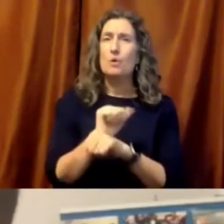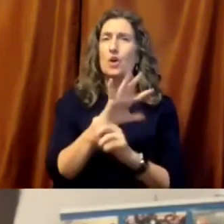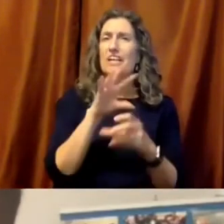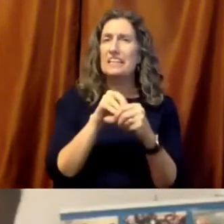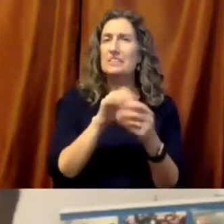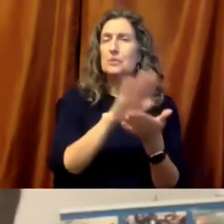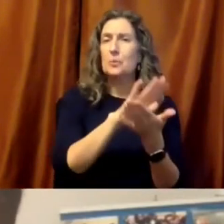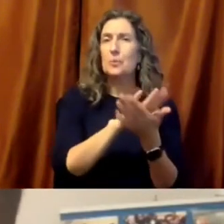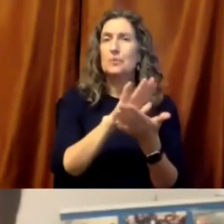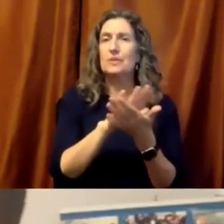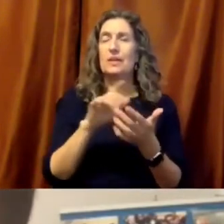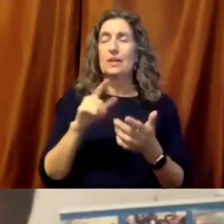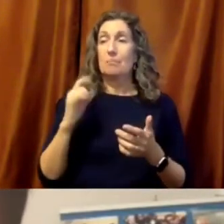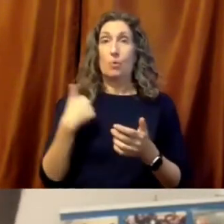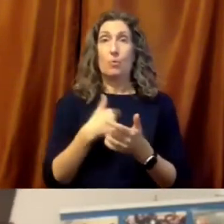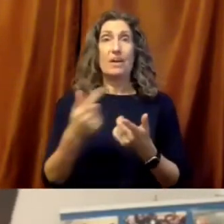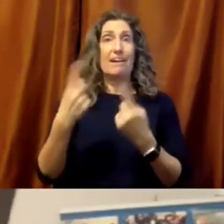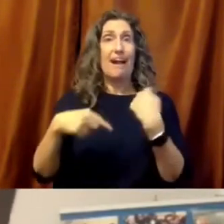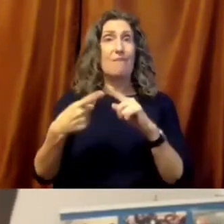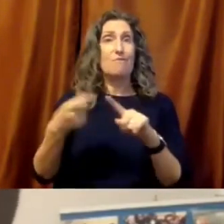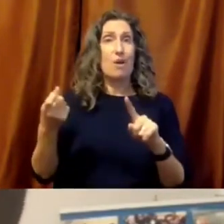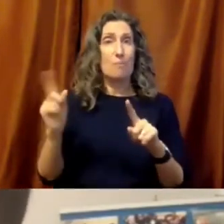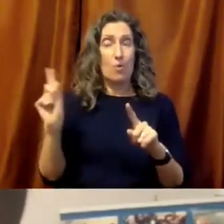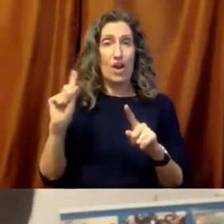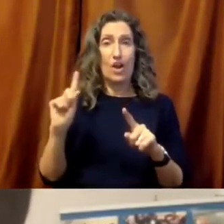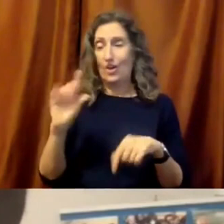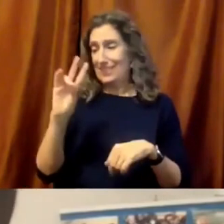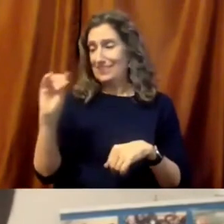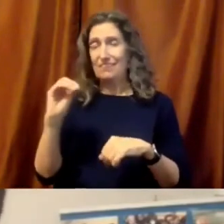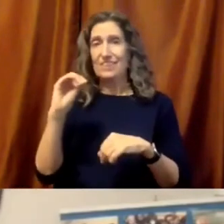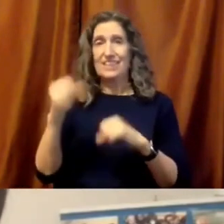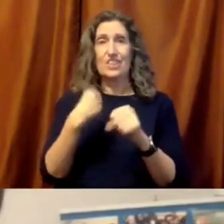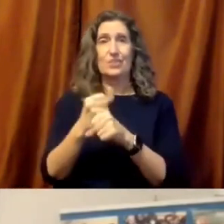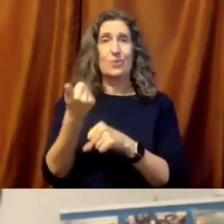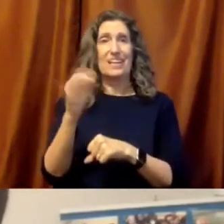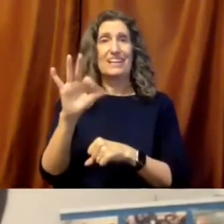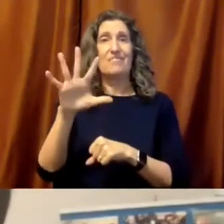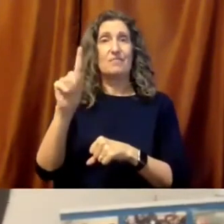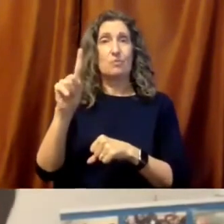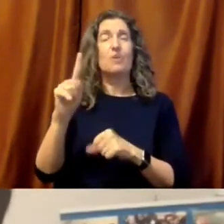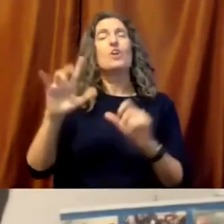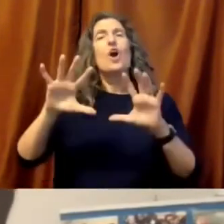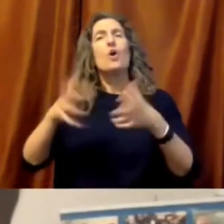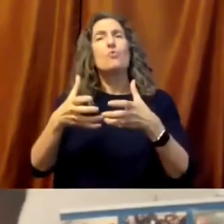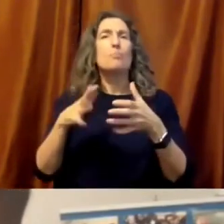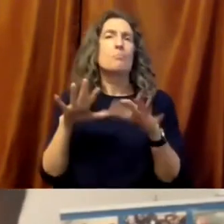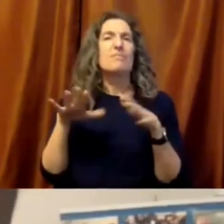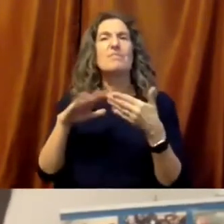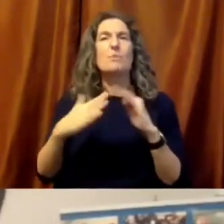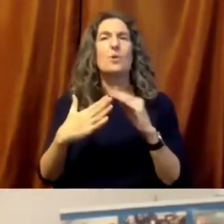Minnesota works a lot in the schools. But we were born by a group of women community leaders 70 years ago,